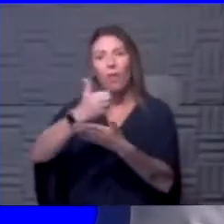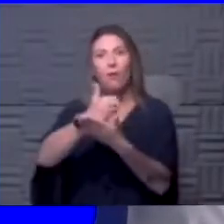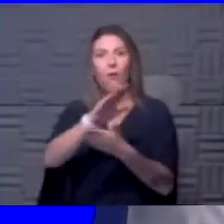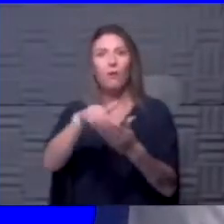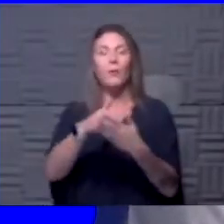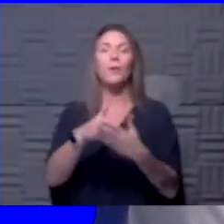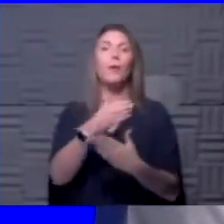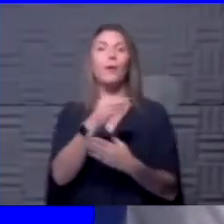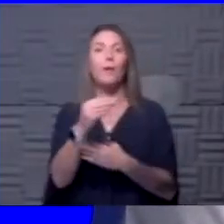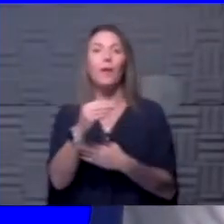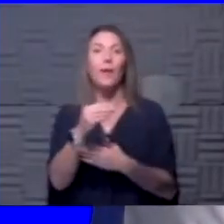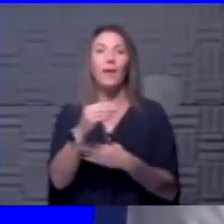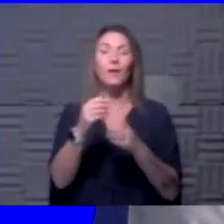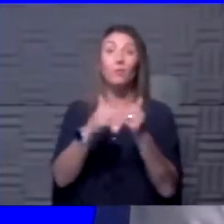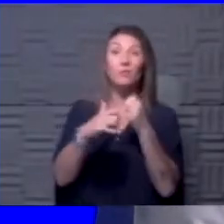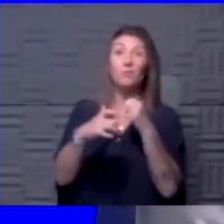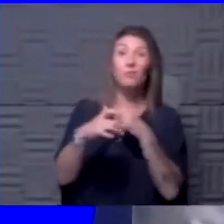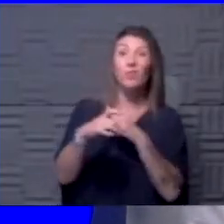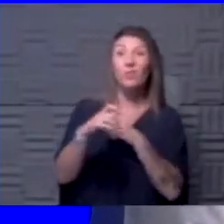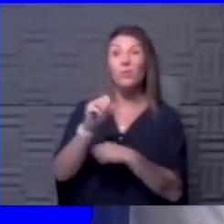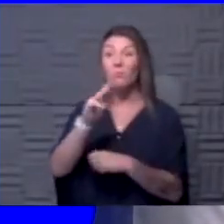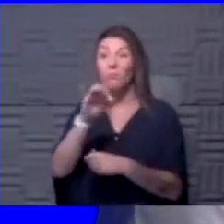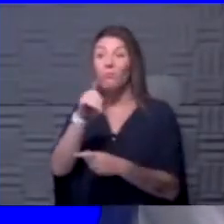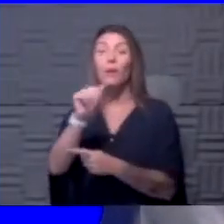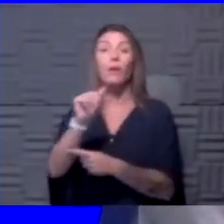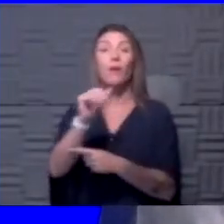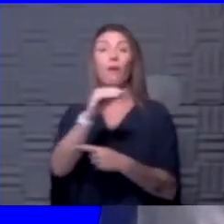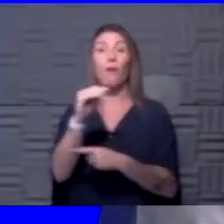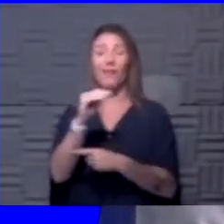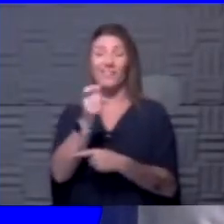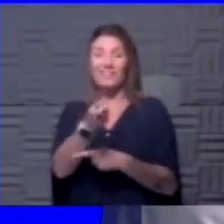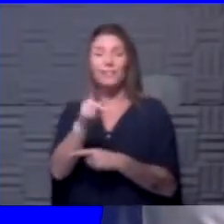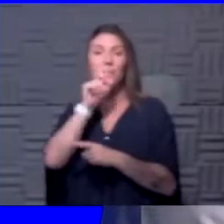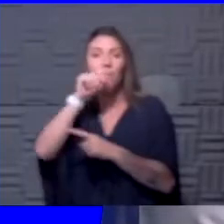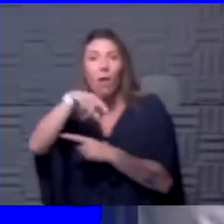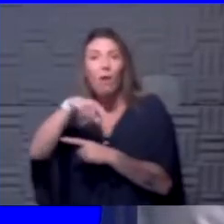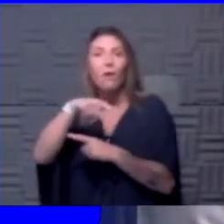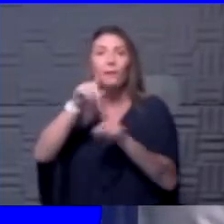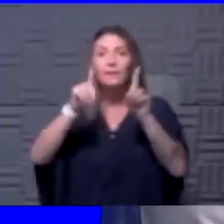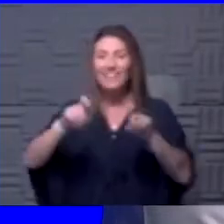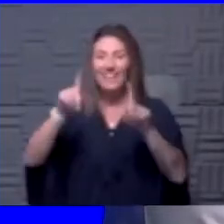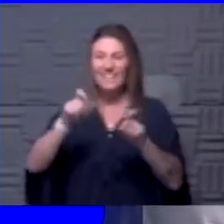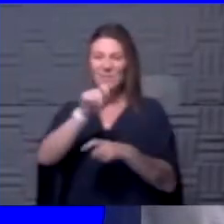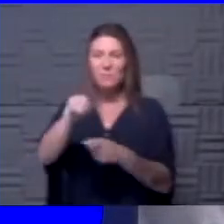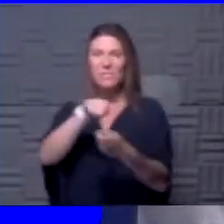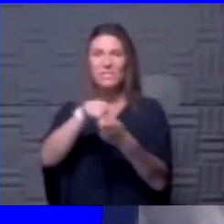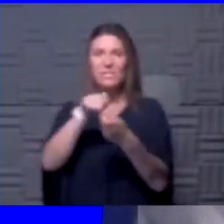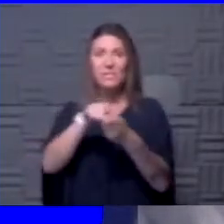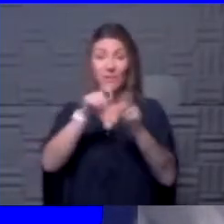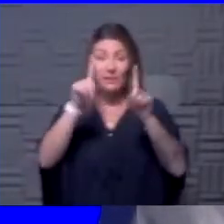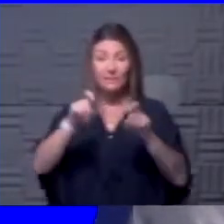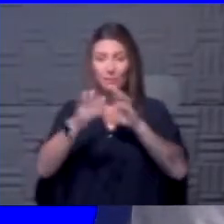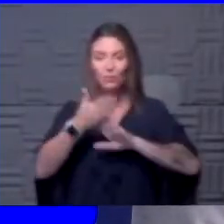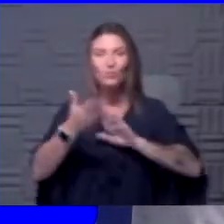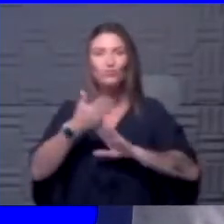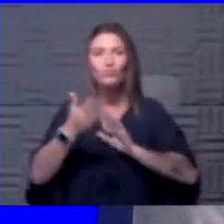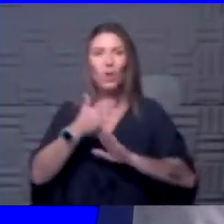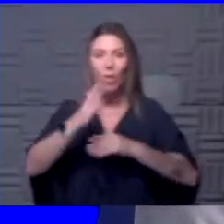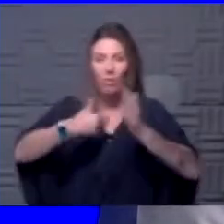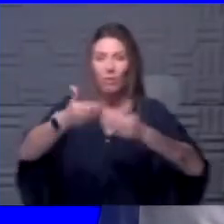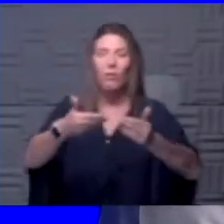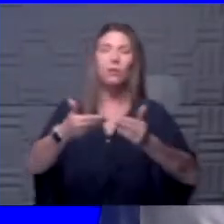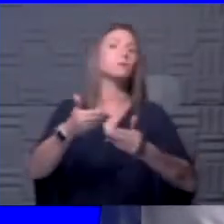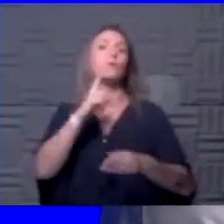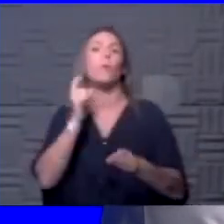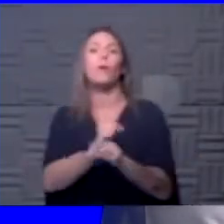Sometimes it saves on media and some of the saliva testing also saves on certain steps to run the test as well. So absolutely,